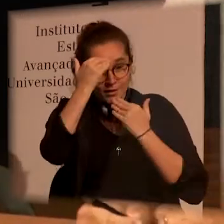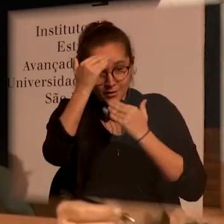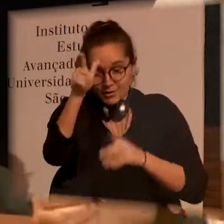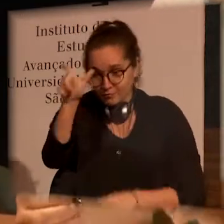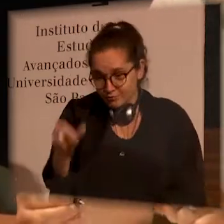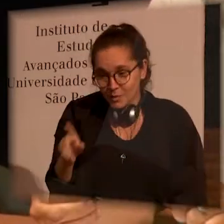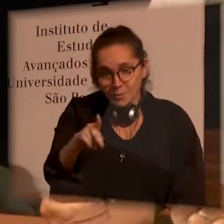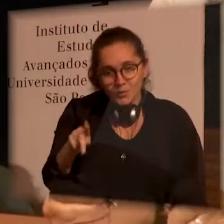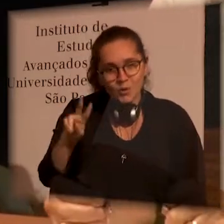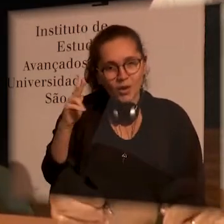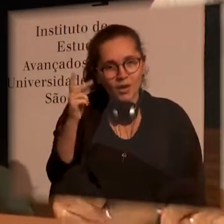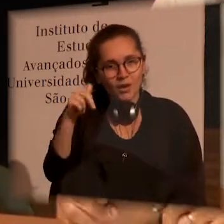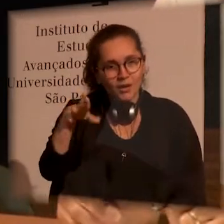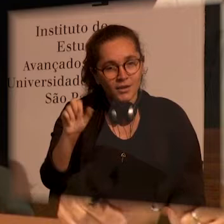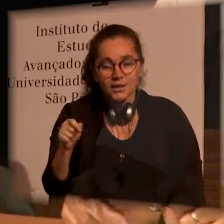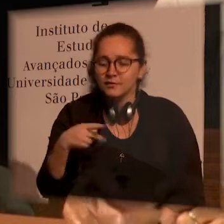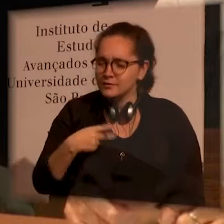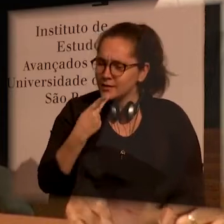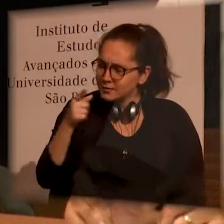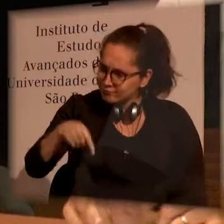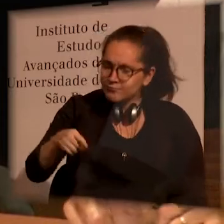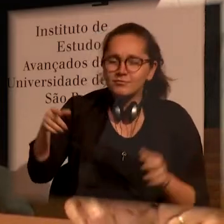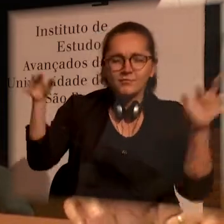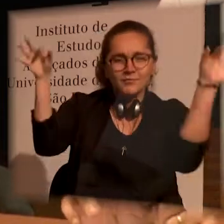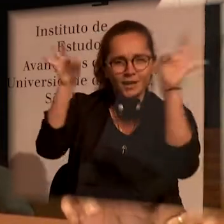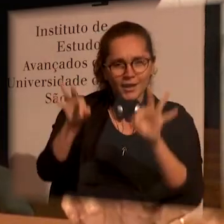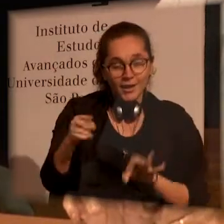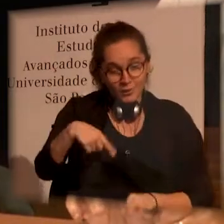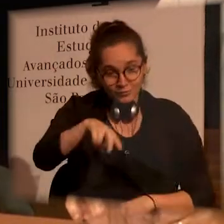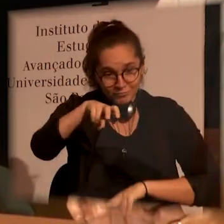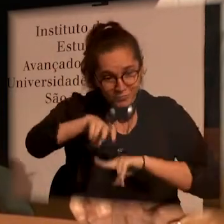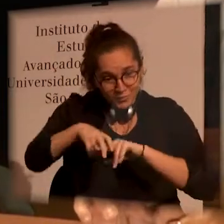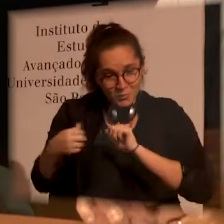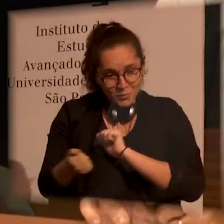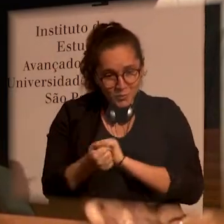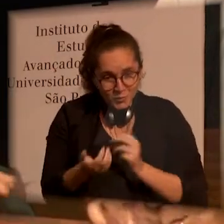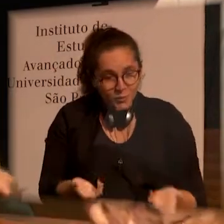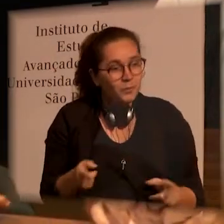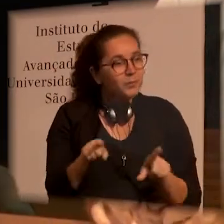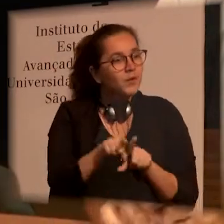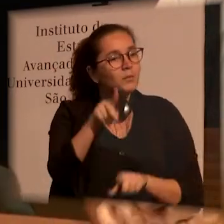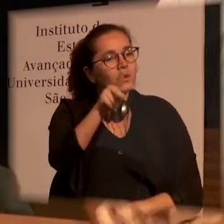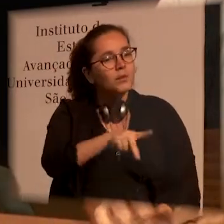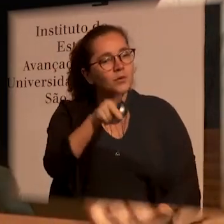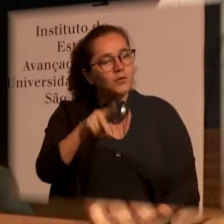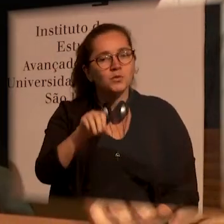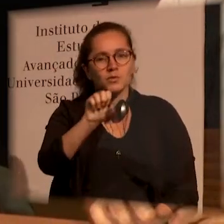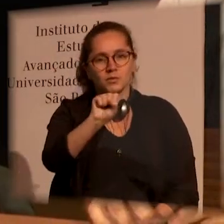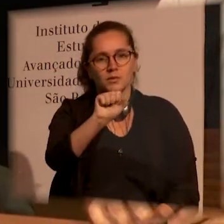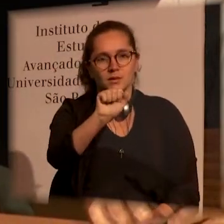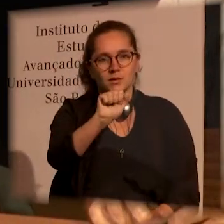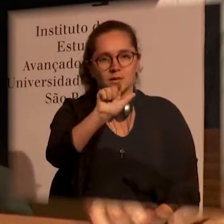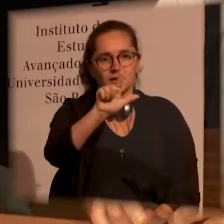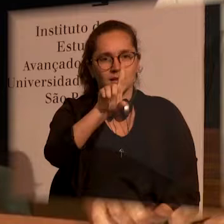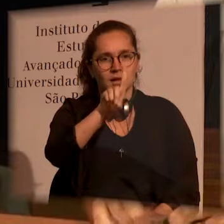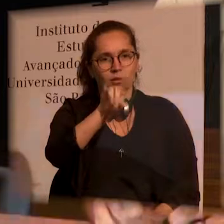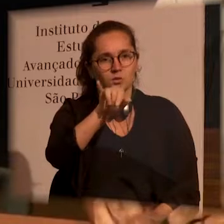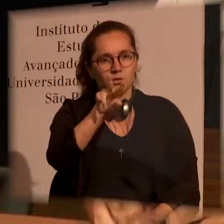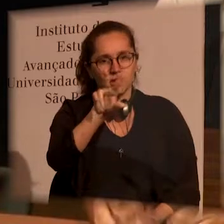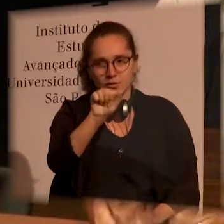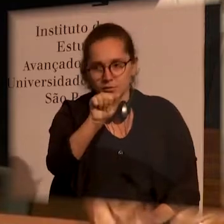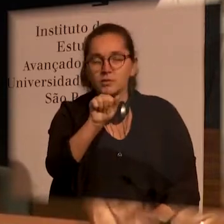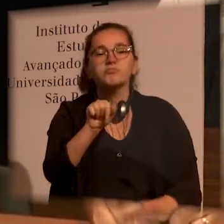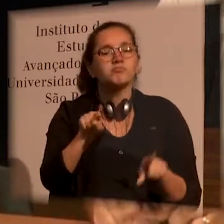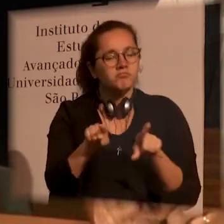would like to thank Professor Hanna. And we are very happy to welcome here, and Professor Saldiva,